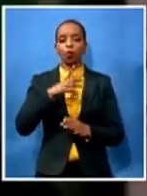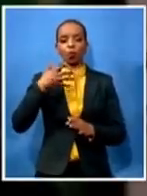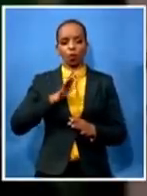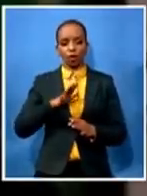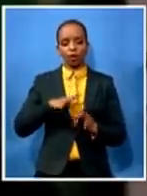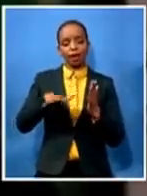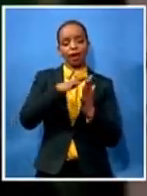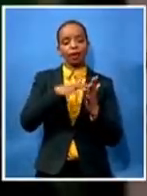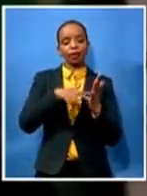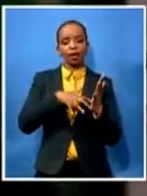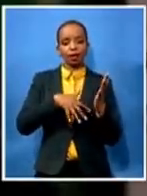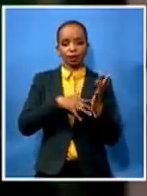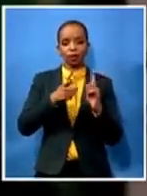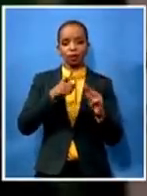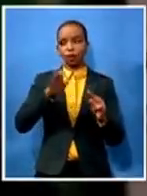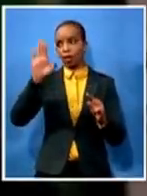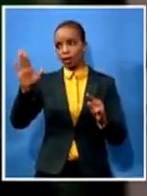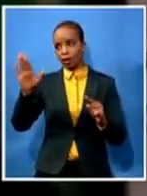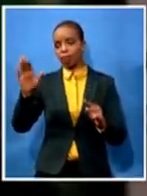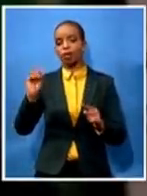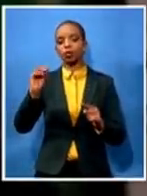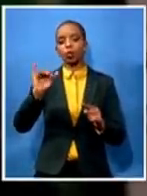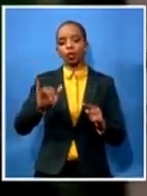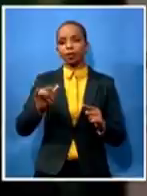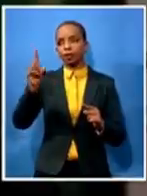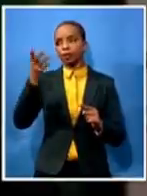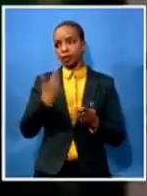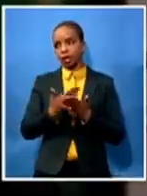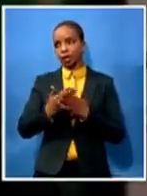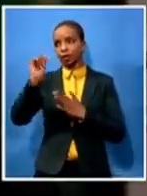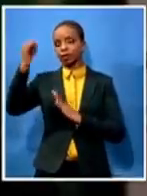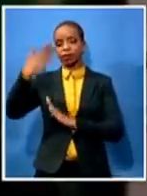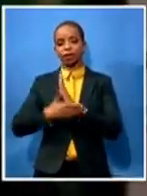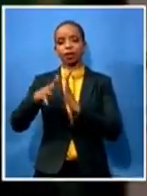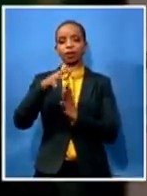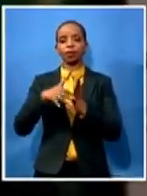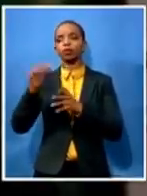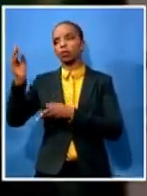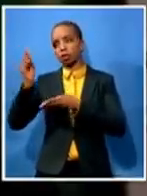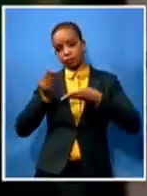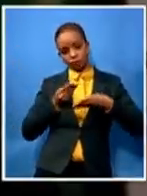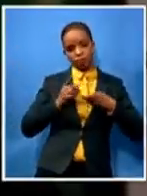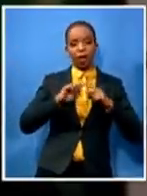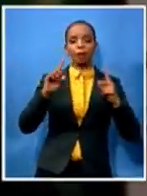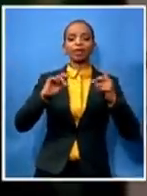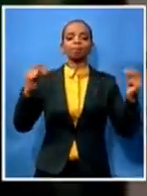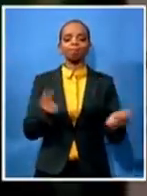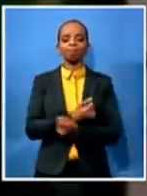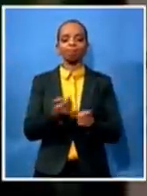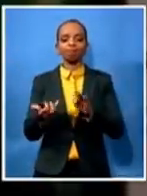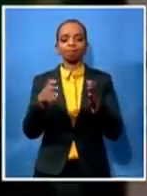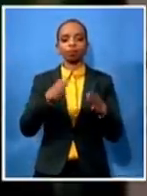but unfortunately he passed on before we could get that so i just thought i would mention that